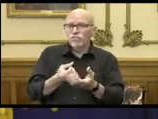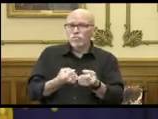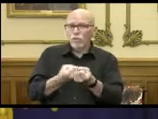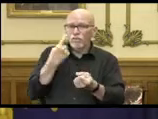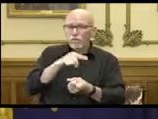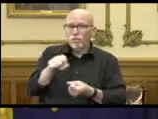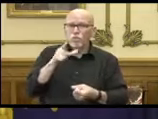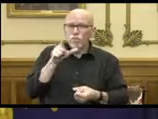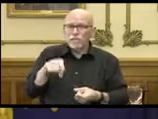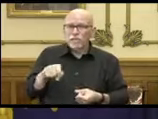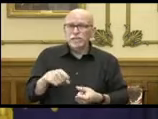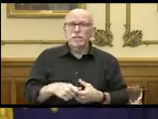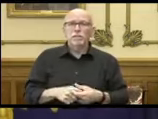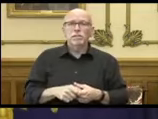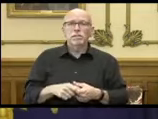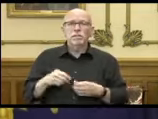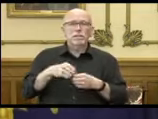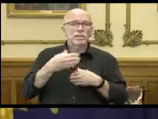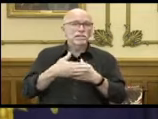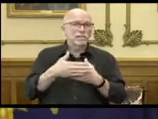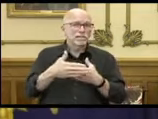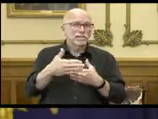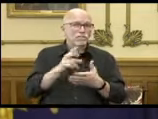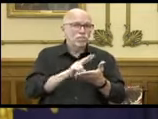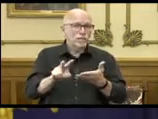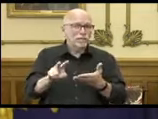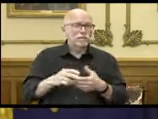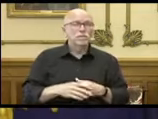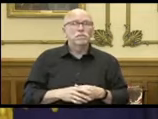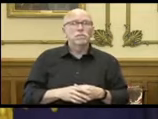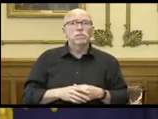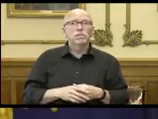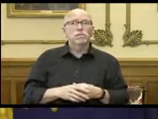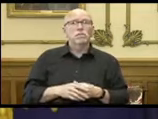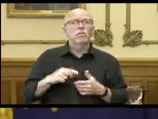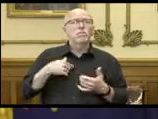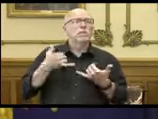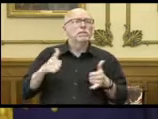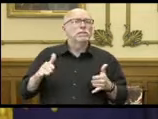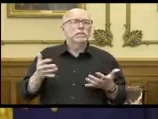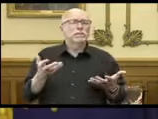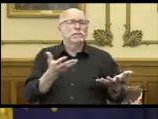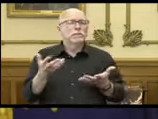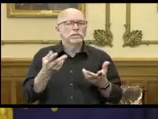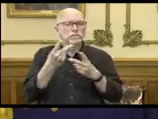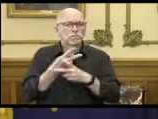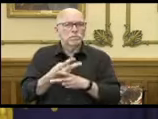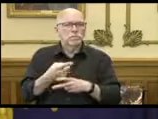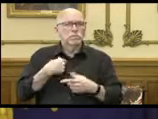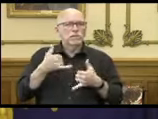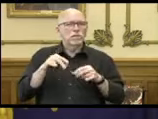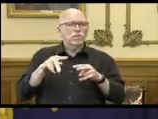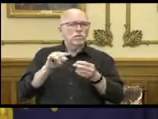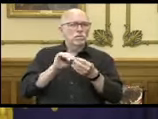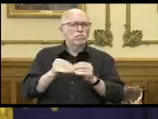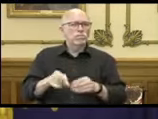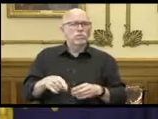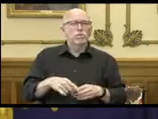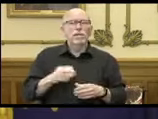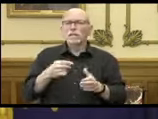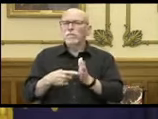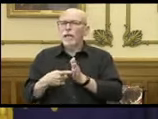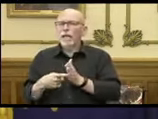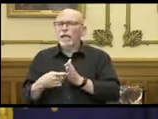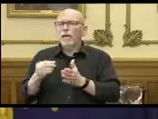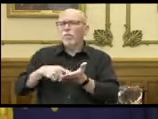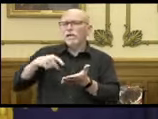who need it over the course of the next two weeks. We're still determining that. You're still looking at those figures and the demand,